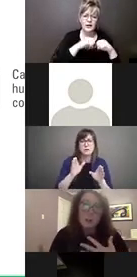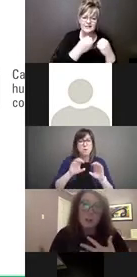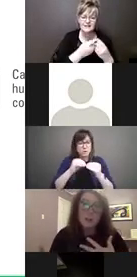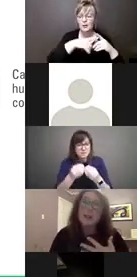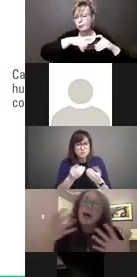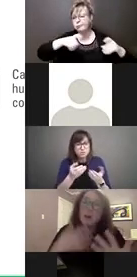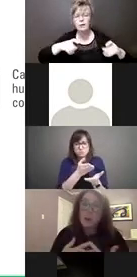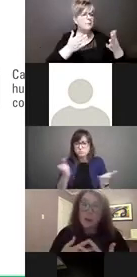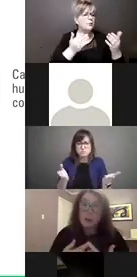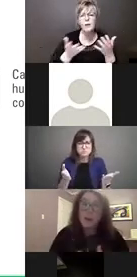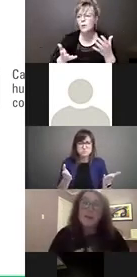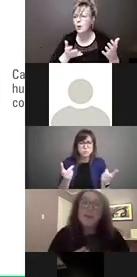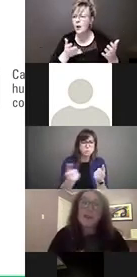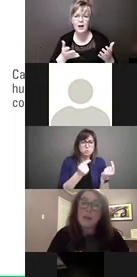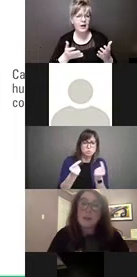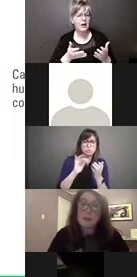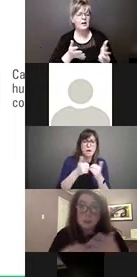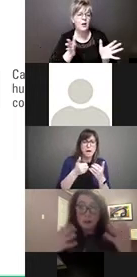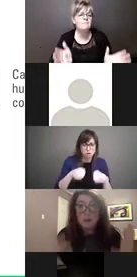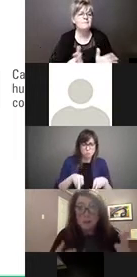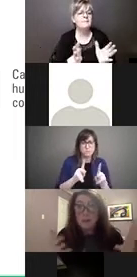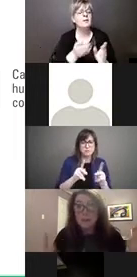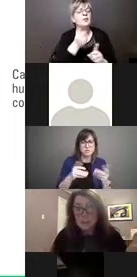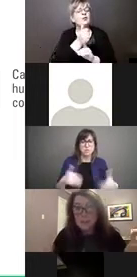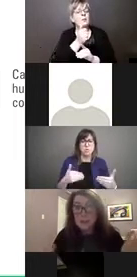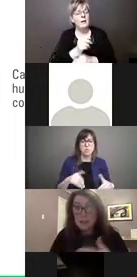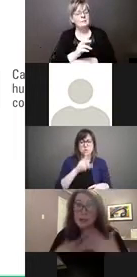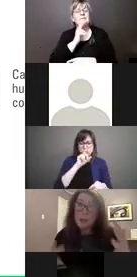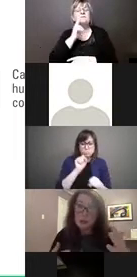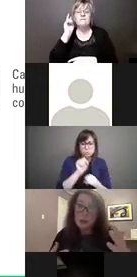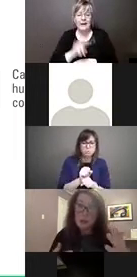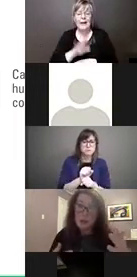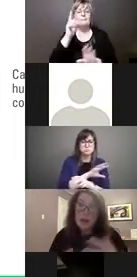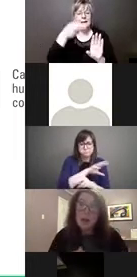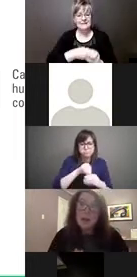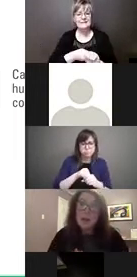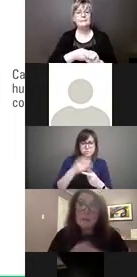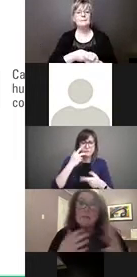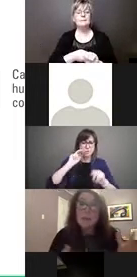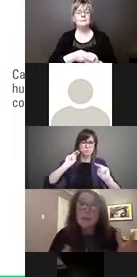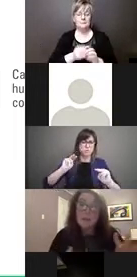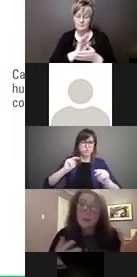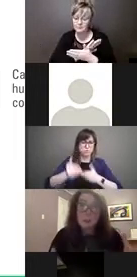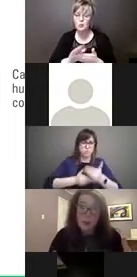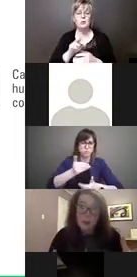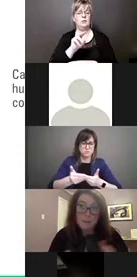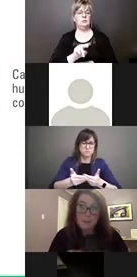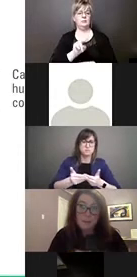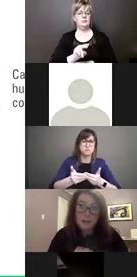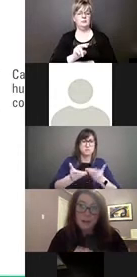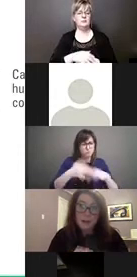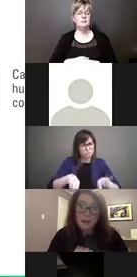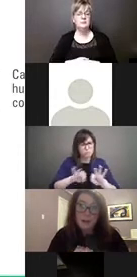in order to allow them to be able to truly participate in monitoring in a meaningful way?